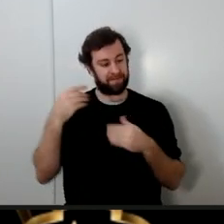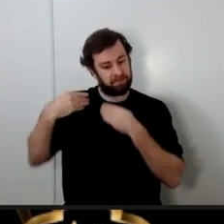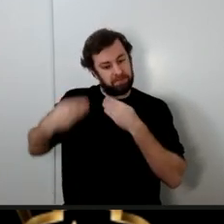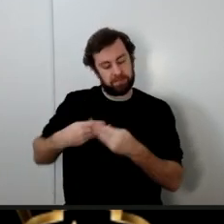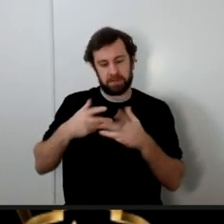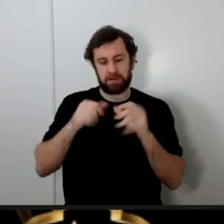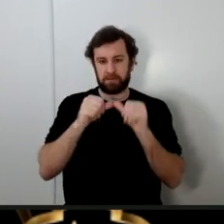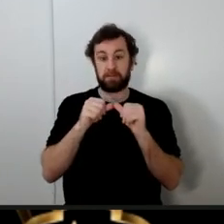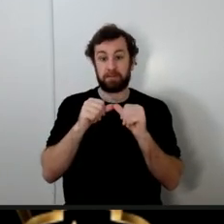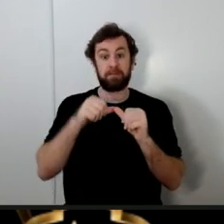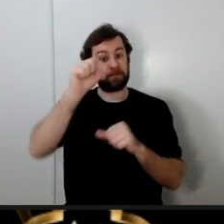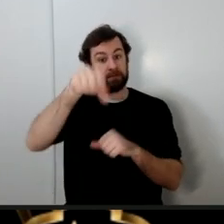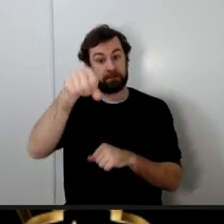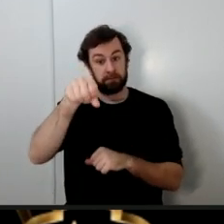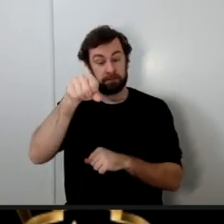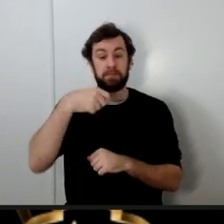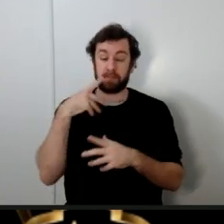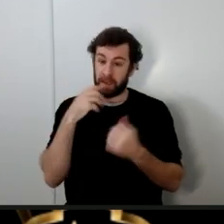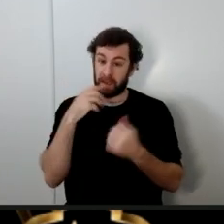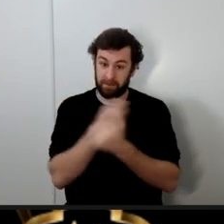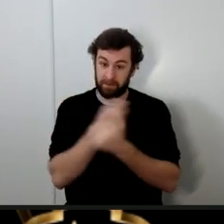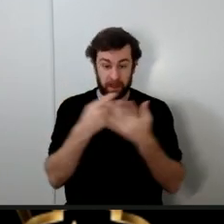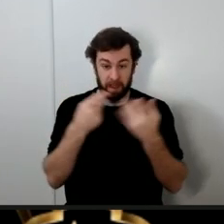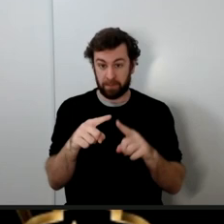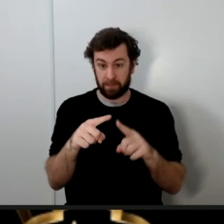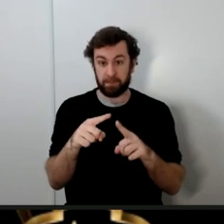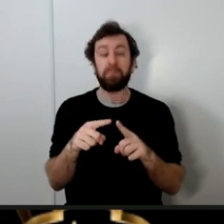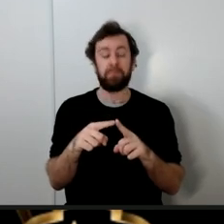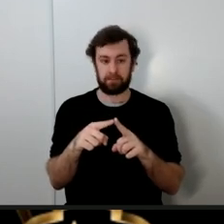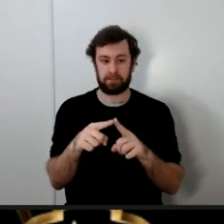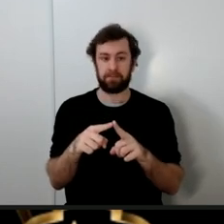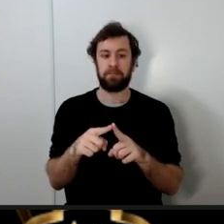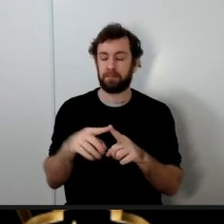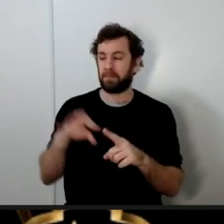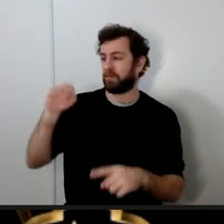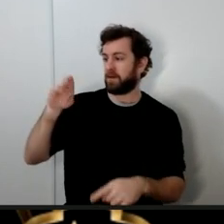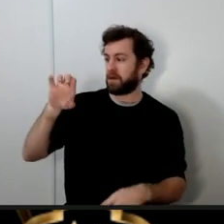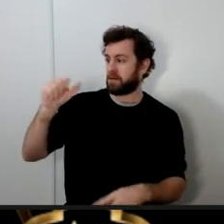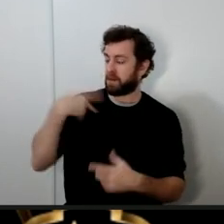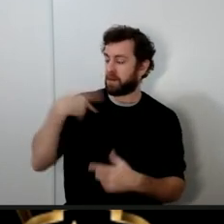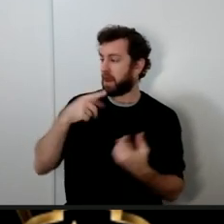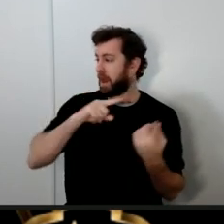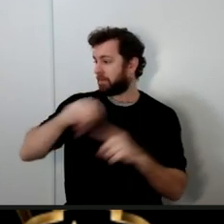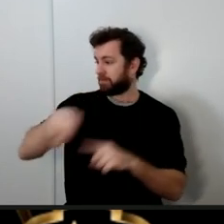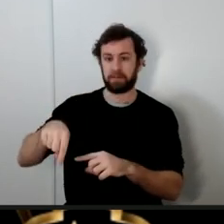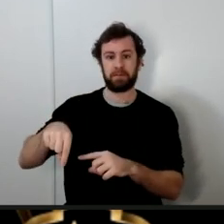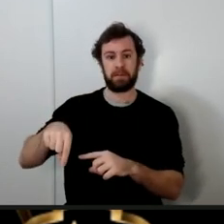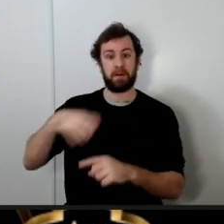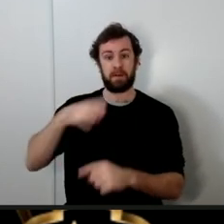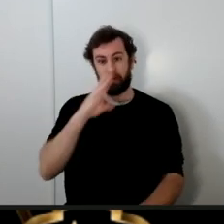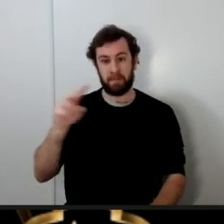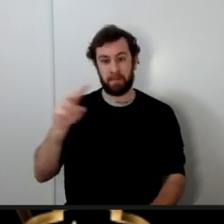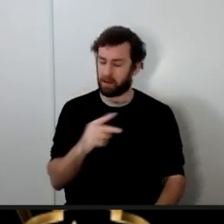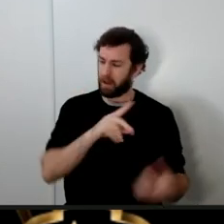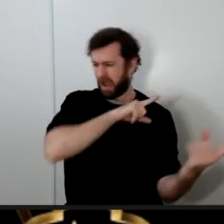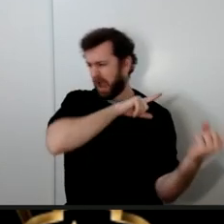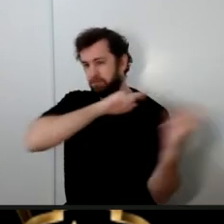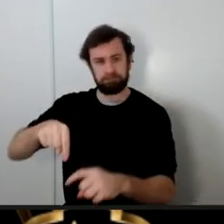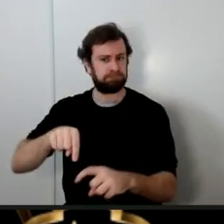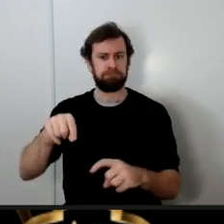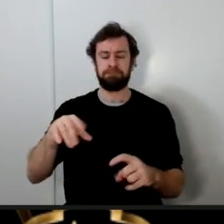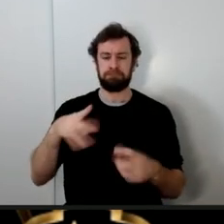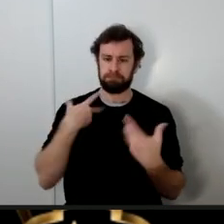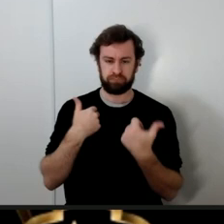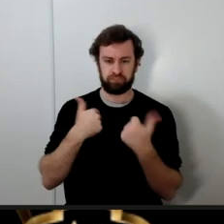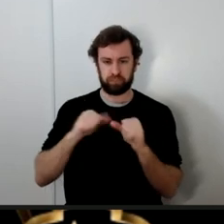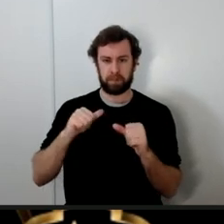happened and Lady Fatima yelled for help Imam Ali came like a lion rushing to the scene and there are details that